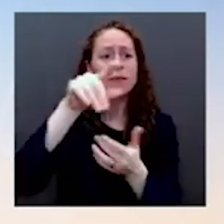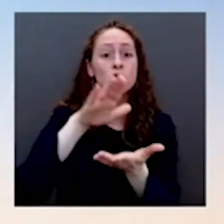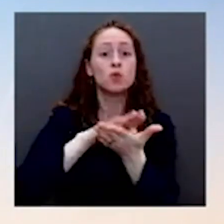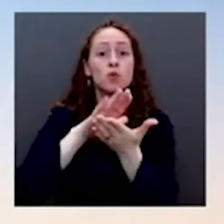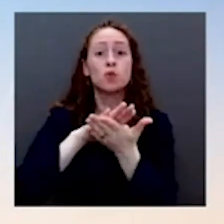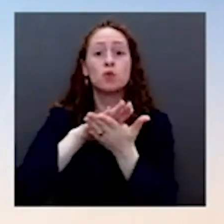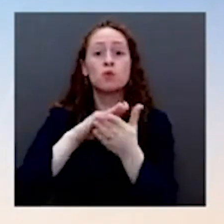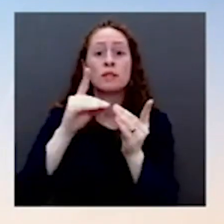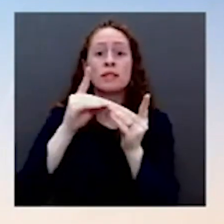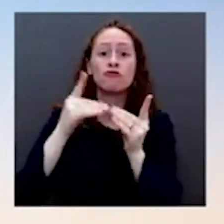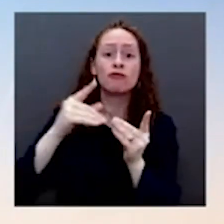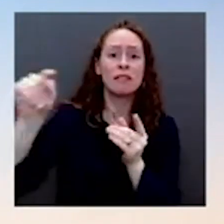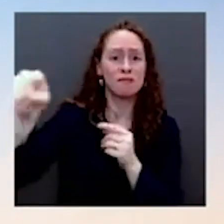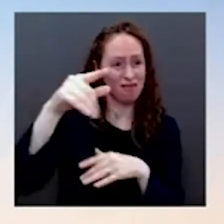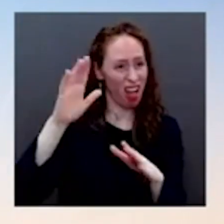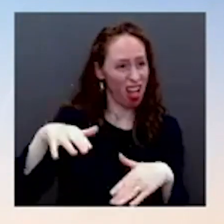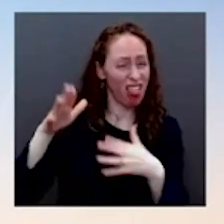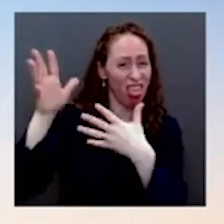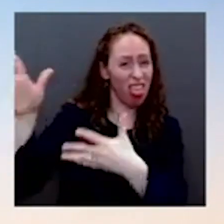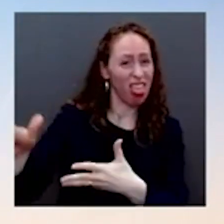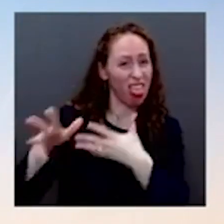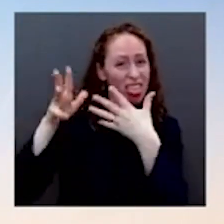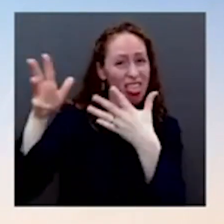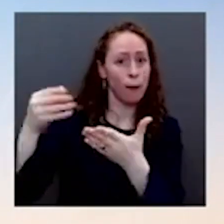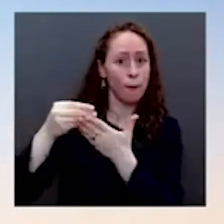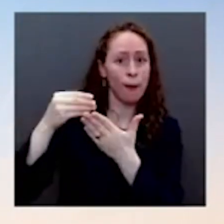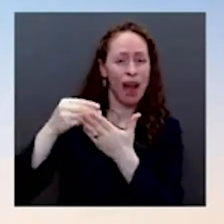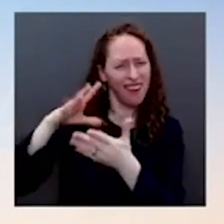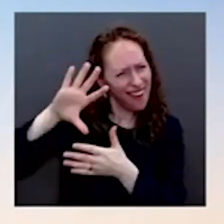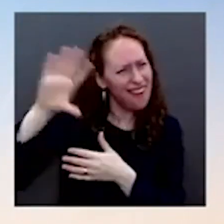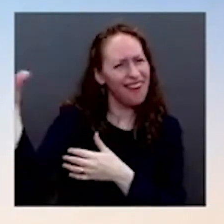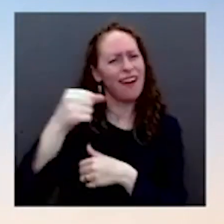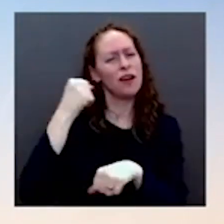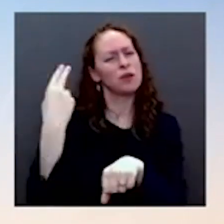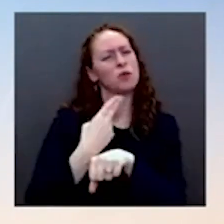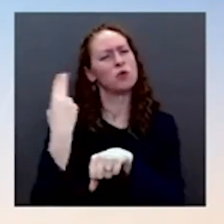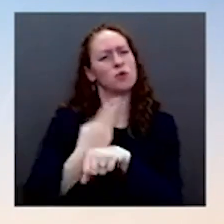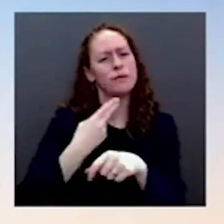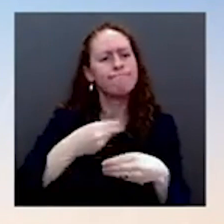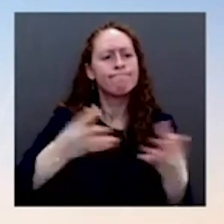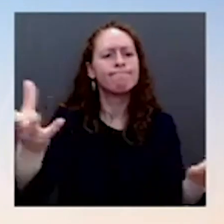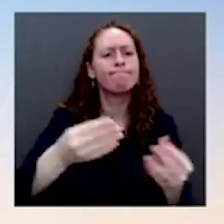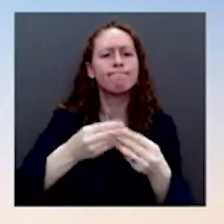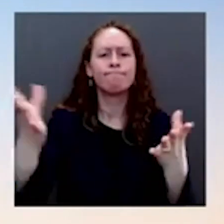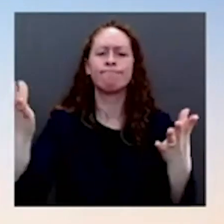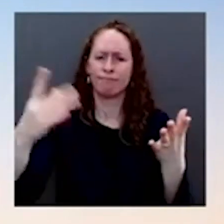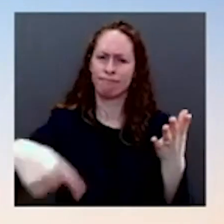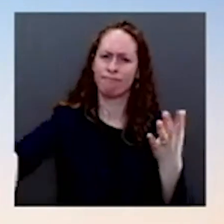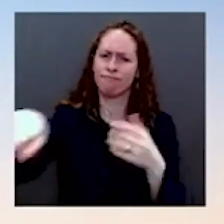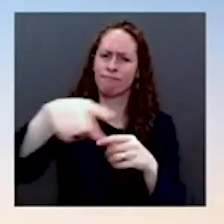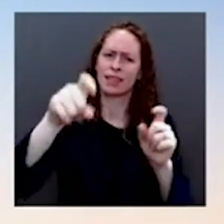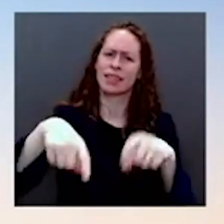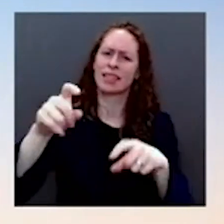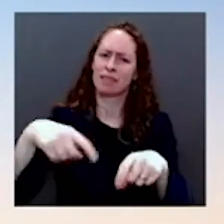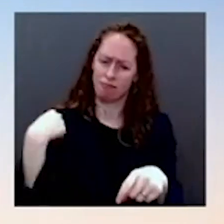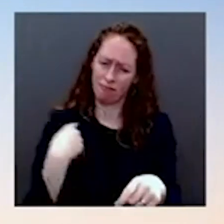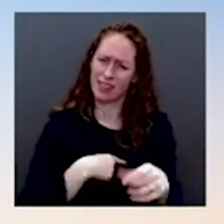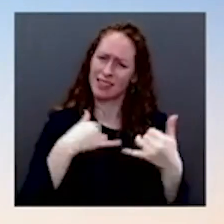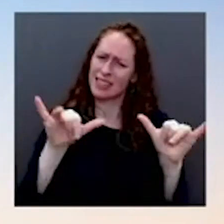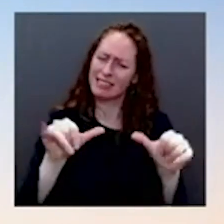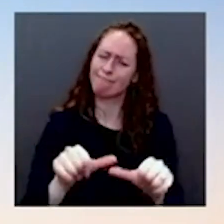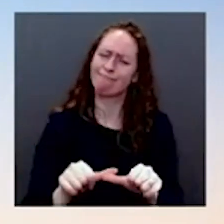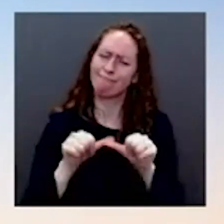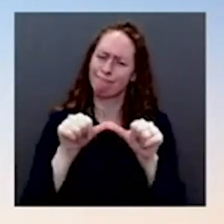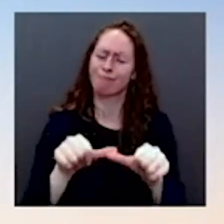contingency, any moment, and we're working to implement and build on that from here. He mentioned, you just mentioned outbreaks here at the White House. Is it